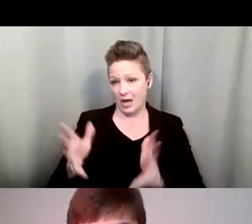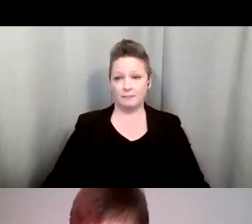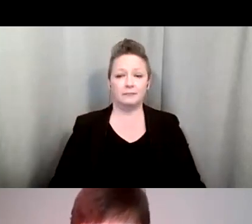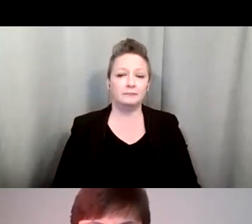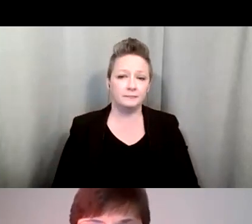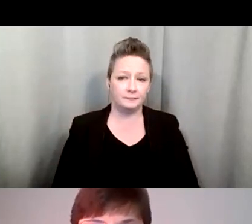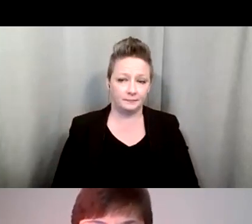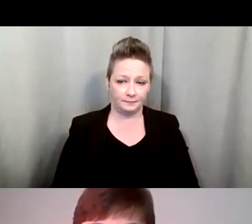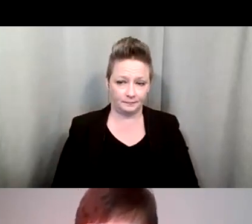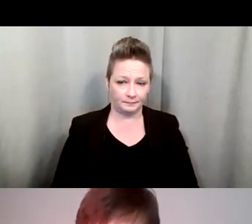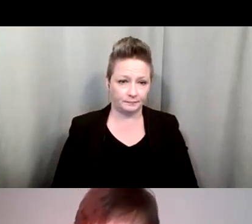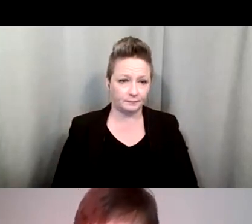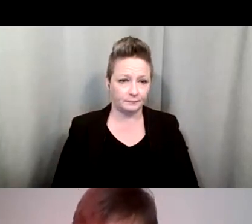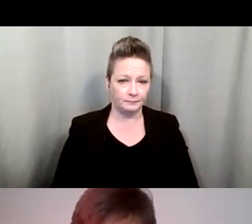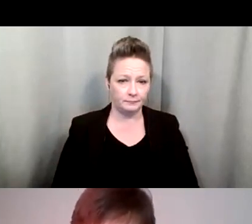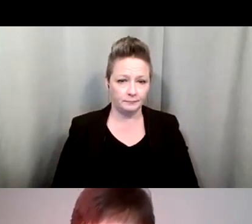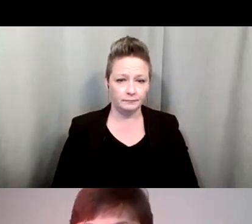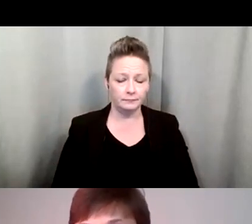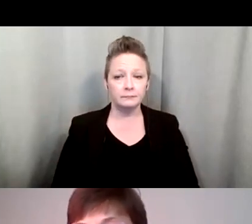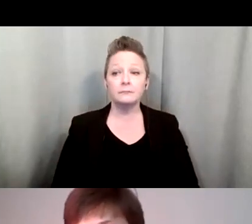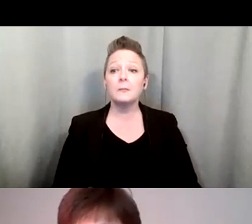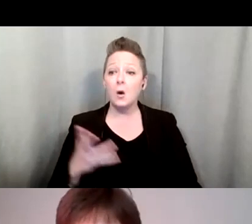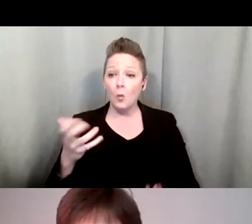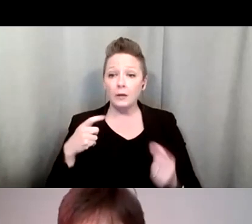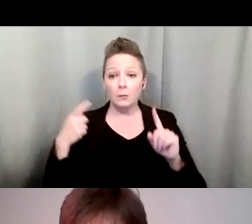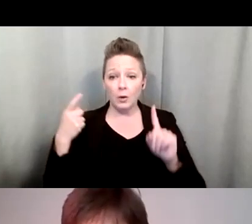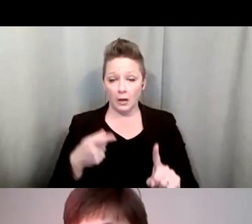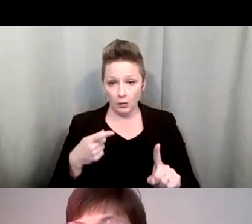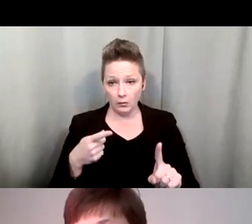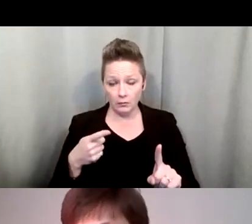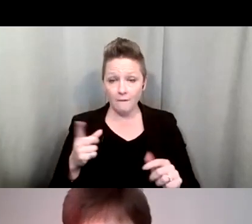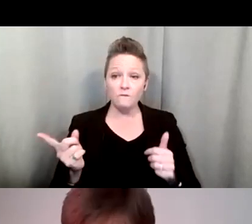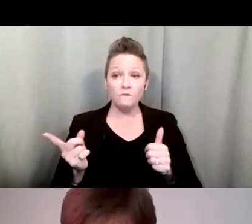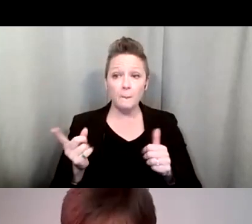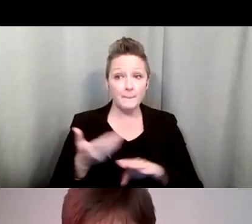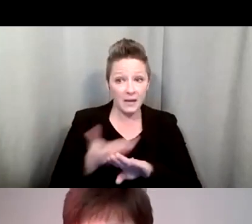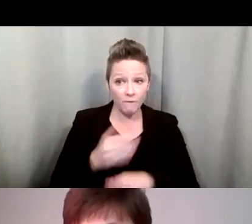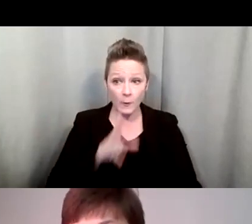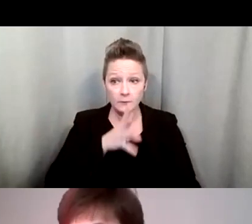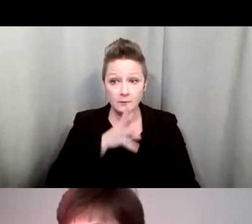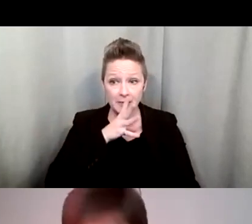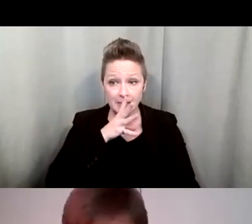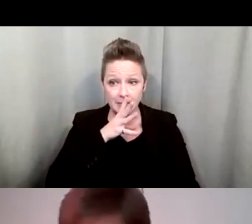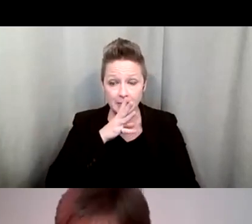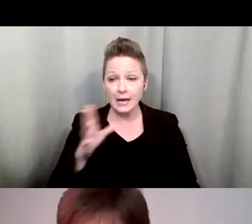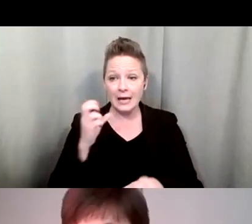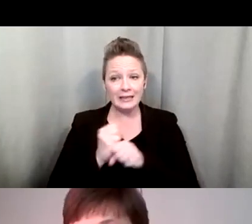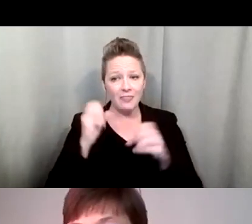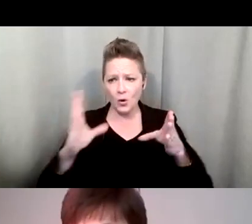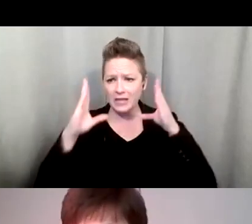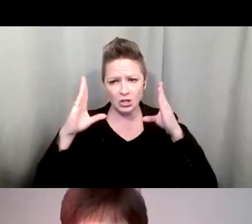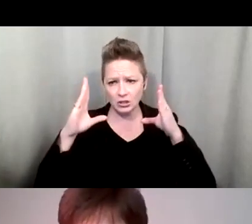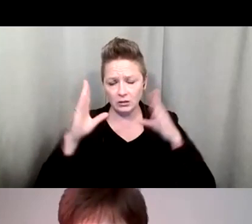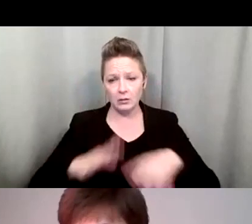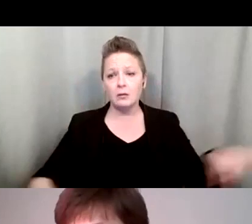out that it's very important to make sure you get the person's attention before speaking. That's a biggie right there. That's Most